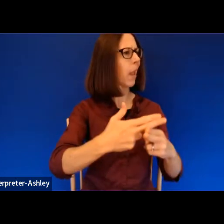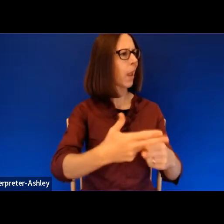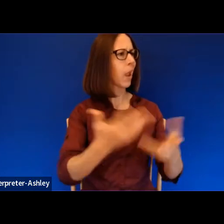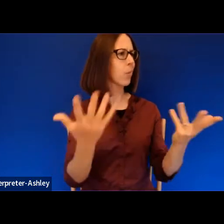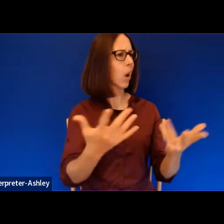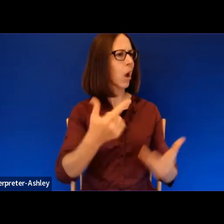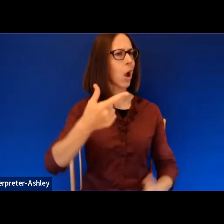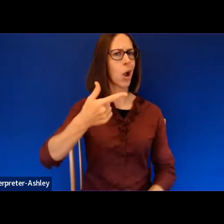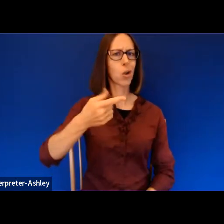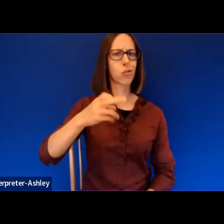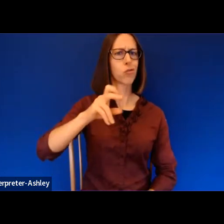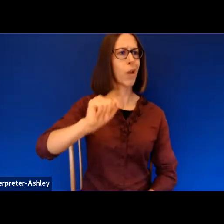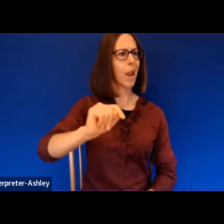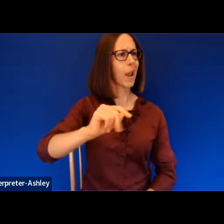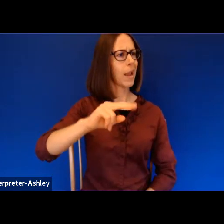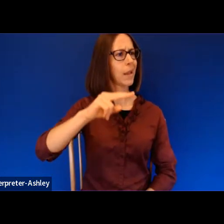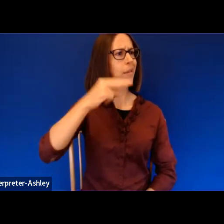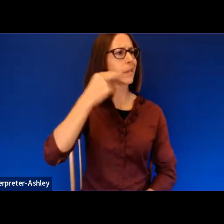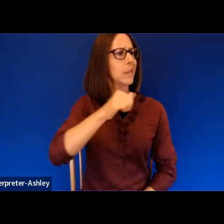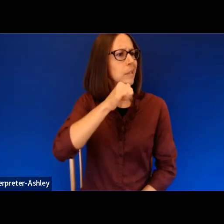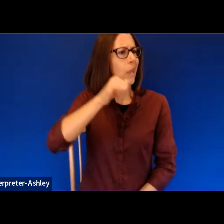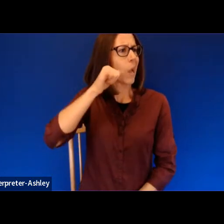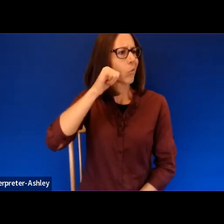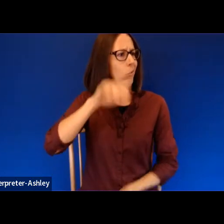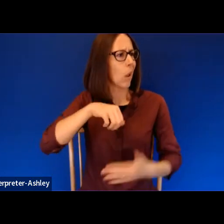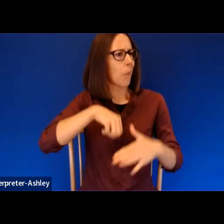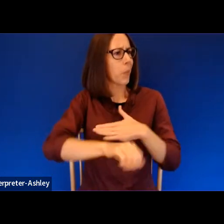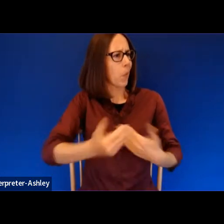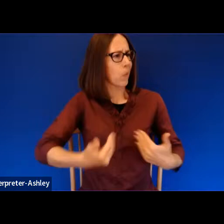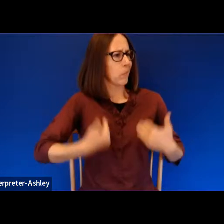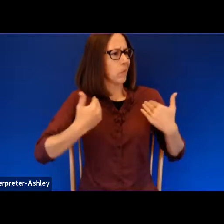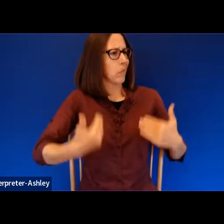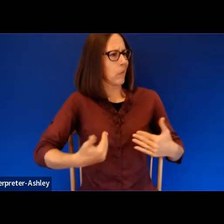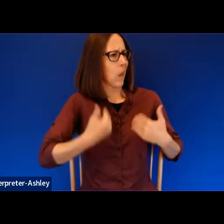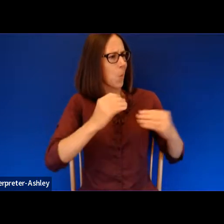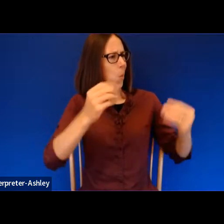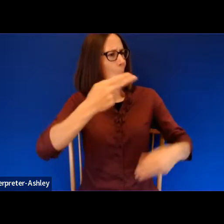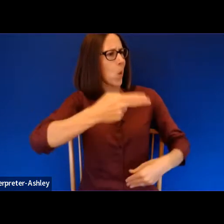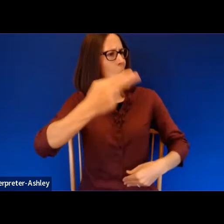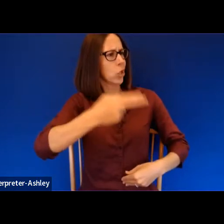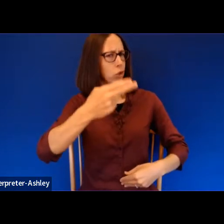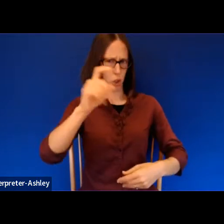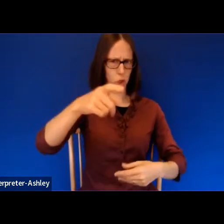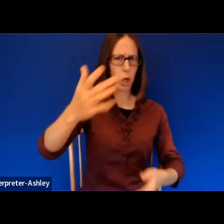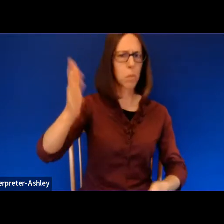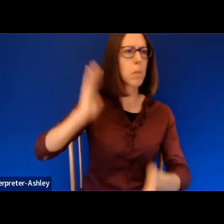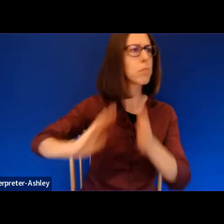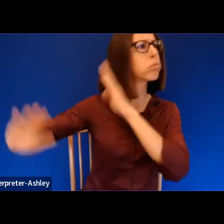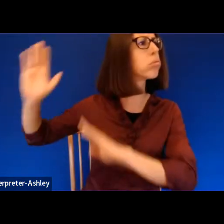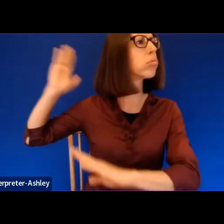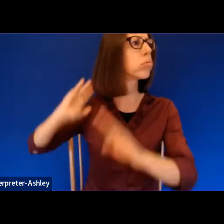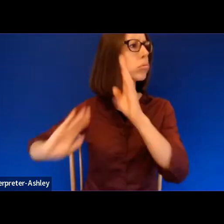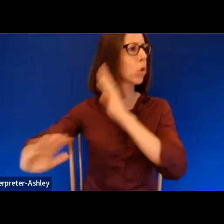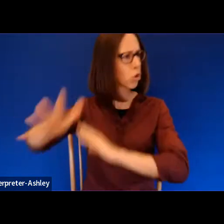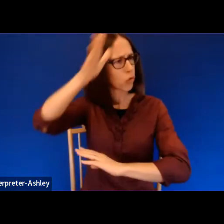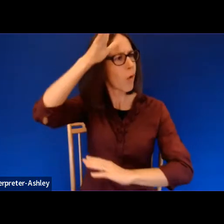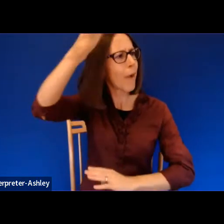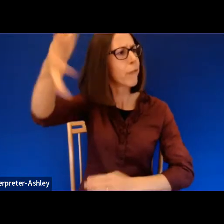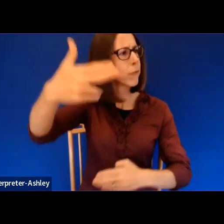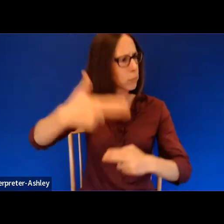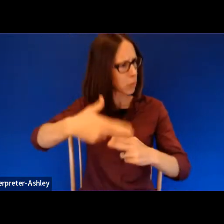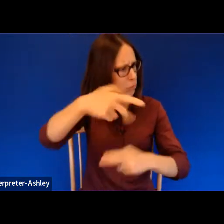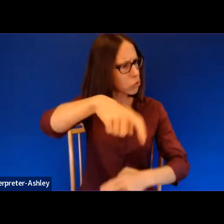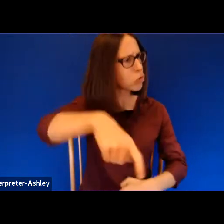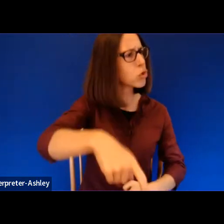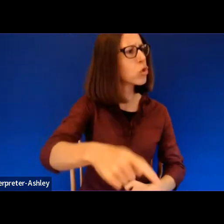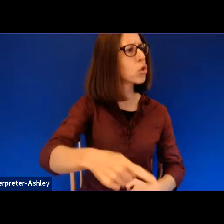born yesterday who didn't do nothing. Instead of after great-grandfathers and others who cut their way back here by hand